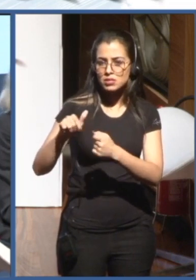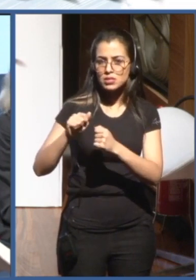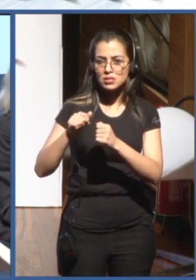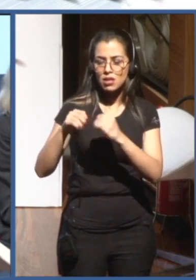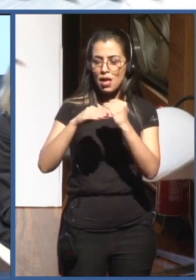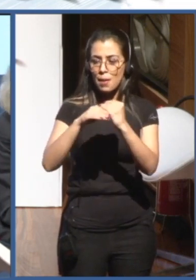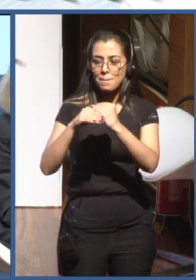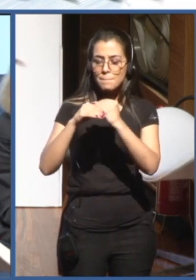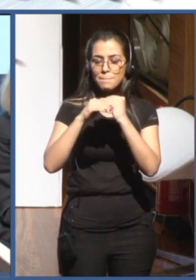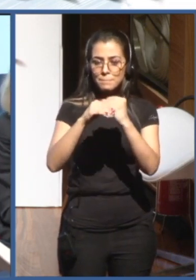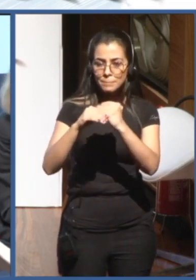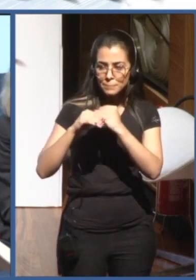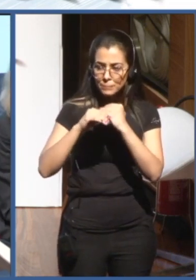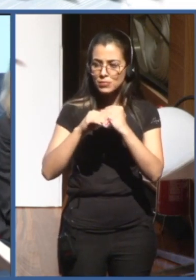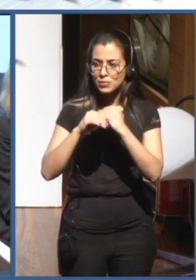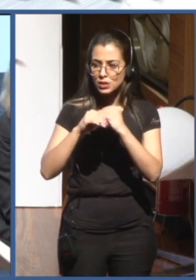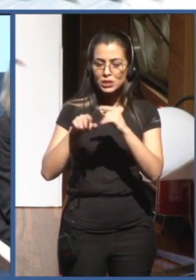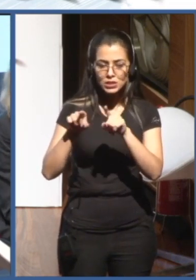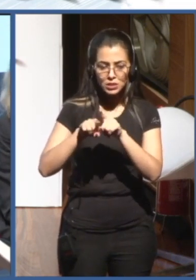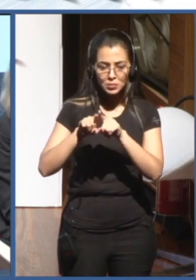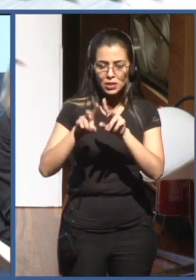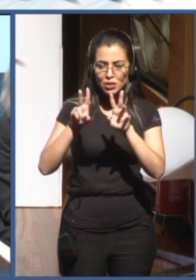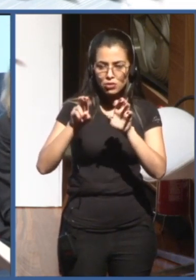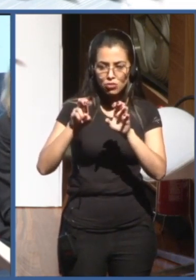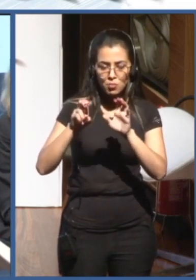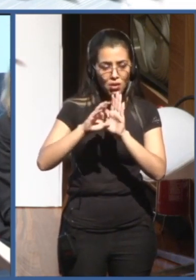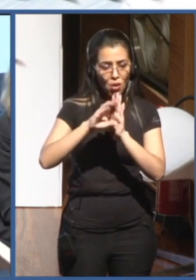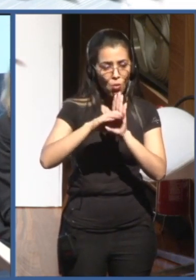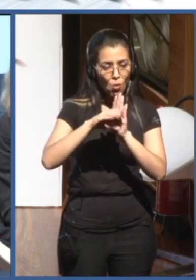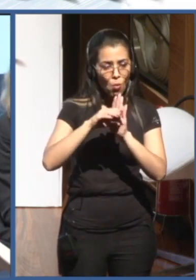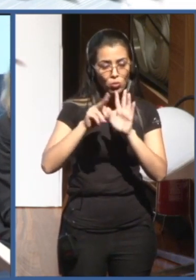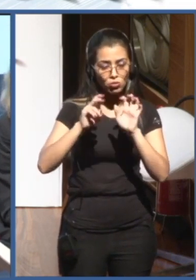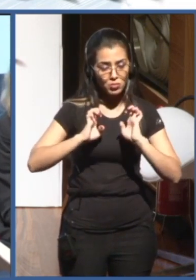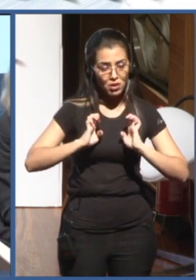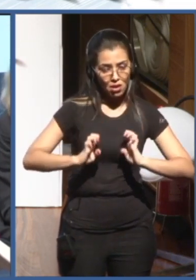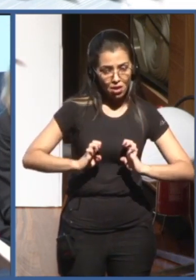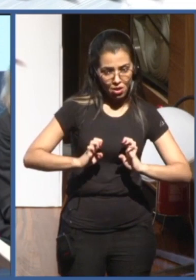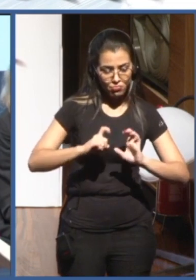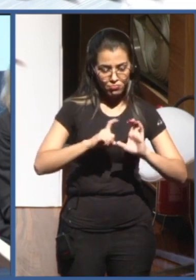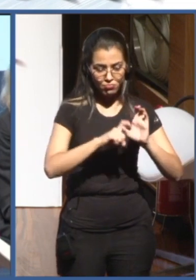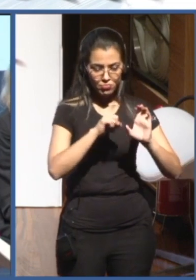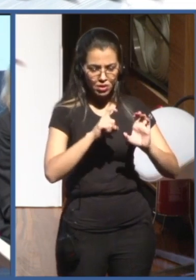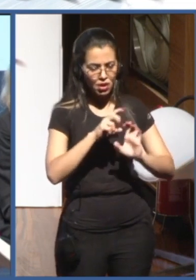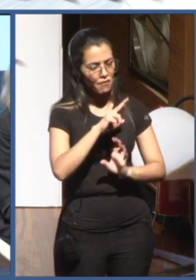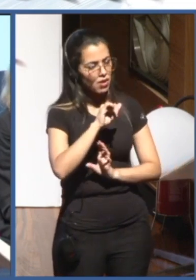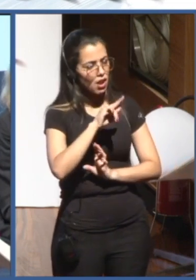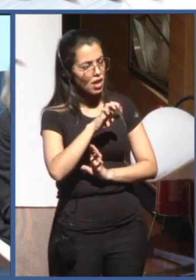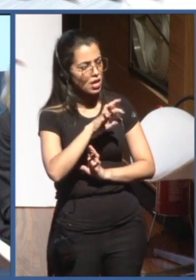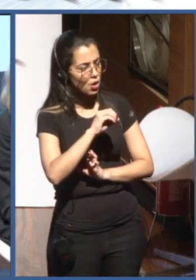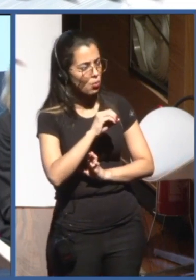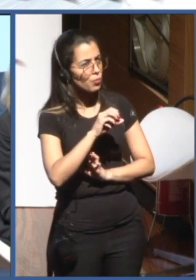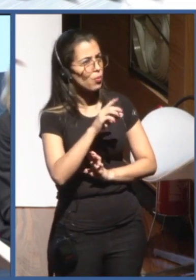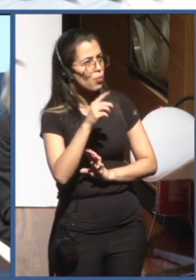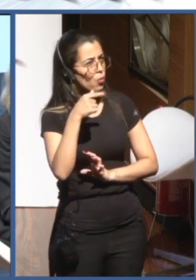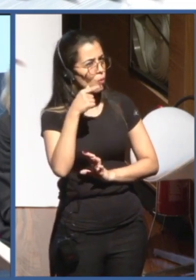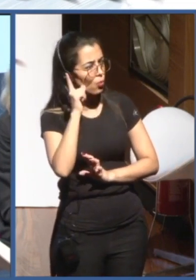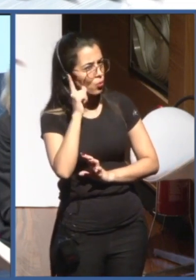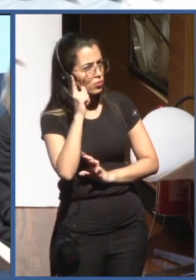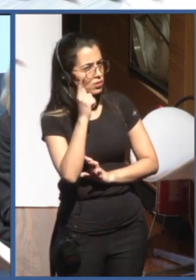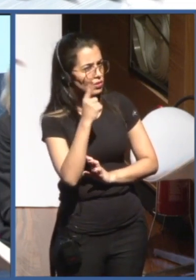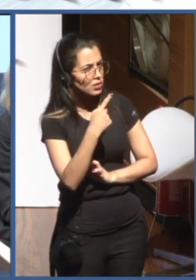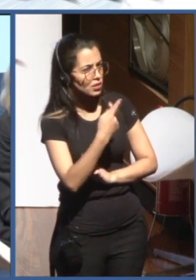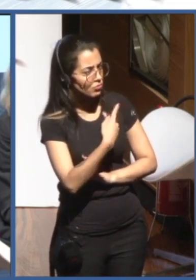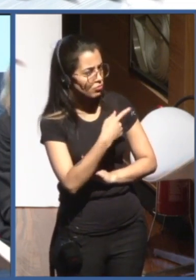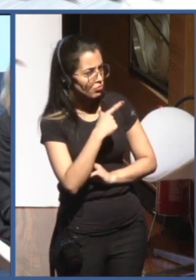concepts when we deal with ethics and with the autonomous systems. Valeria, yesterday we met and we had a very nice presentation about EUN ICLAC.